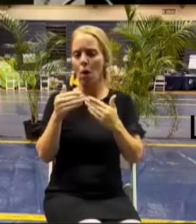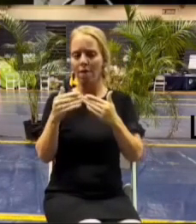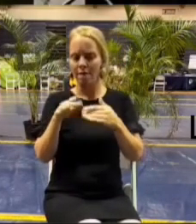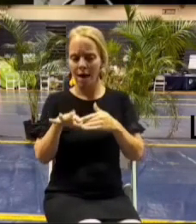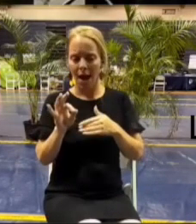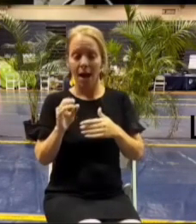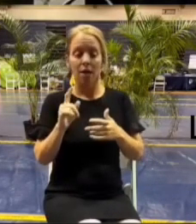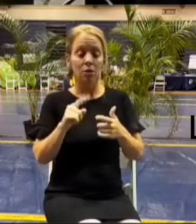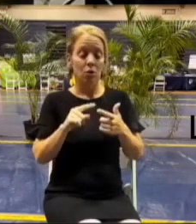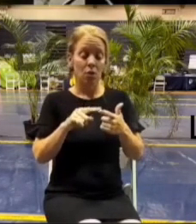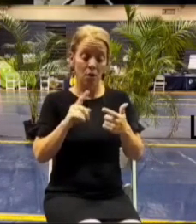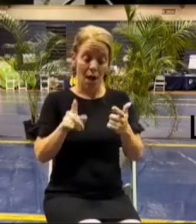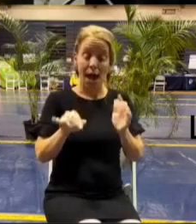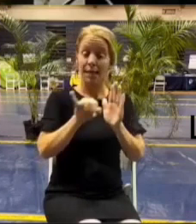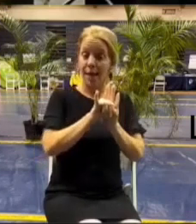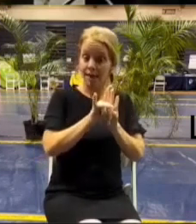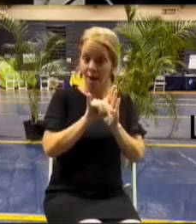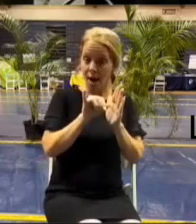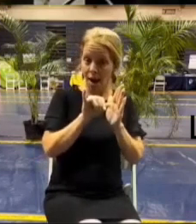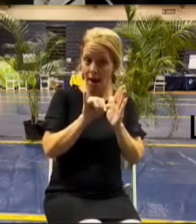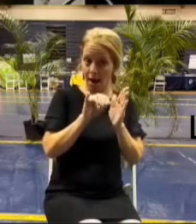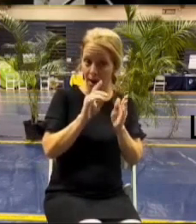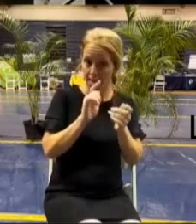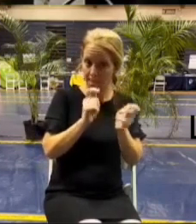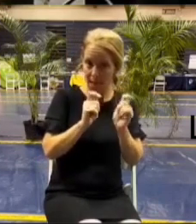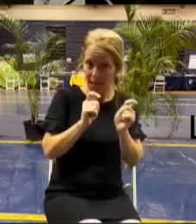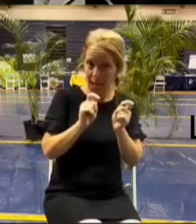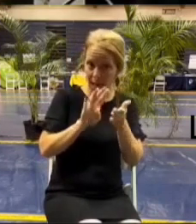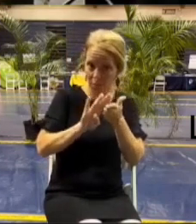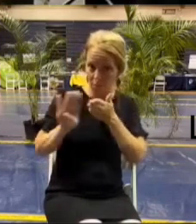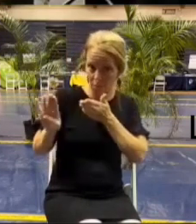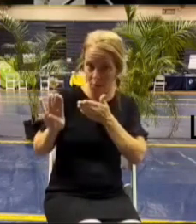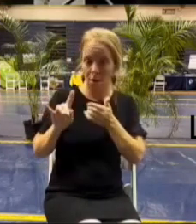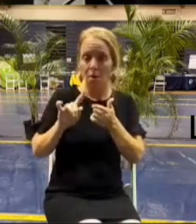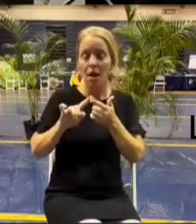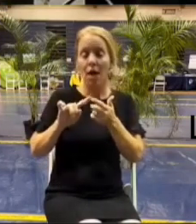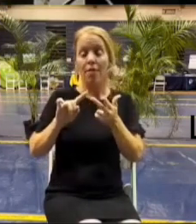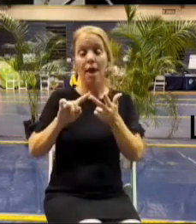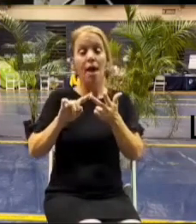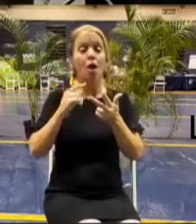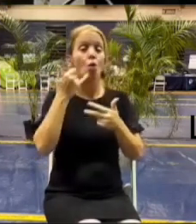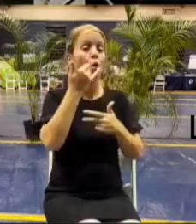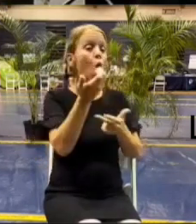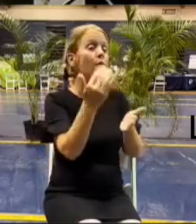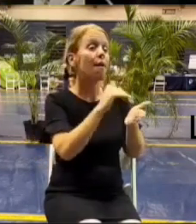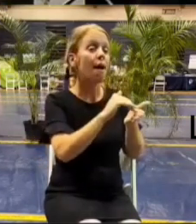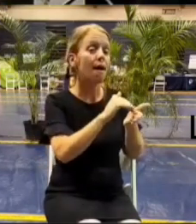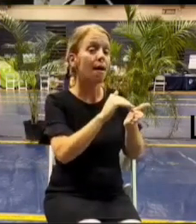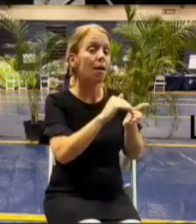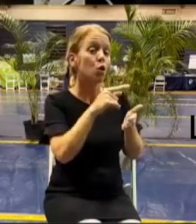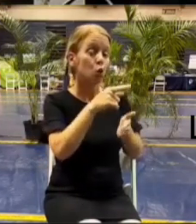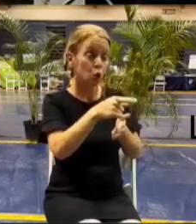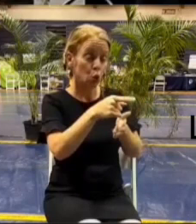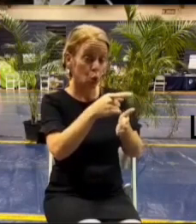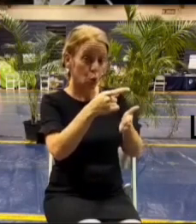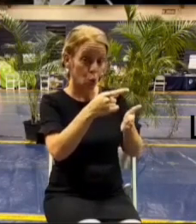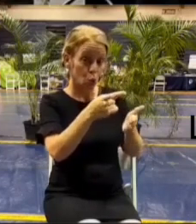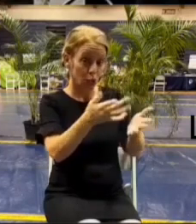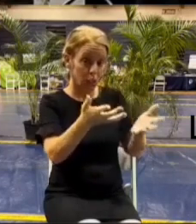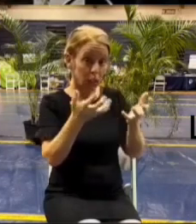we've identified those and mitigated those then we're going to call again and we're going to ask you do you desire